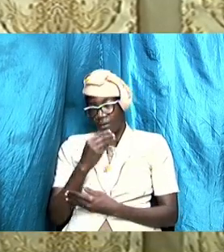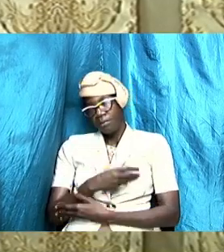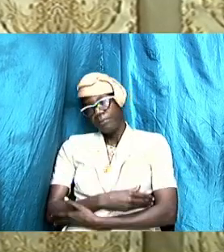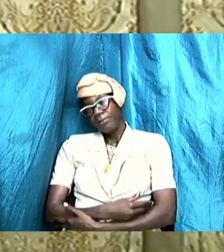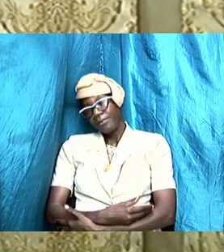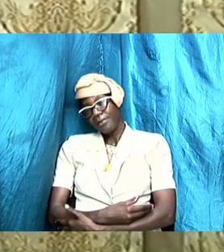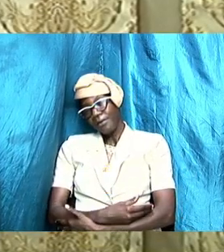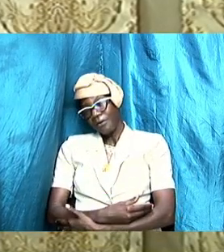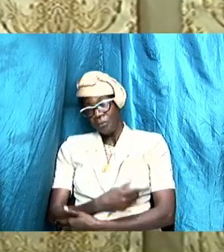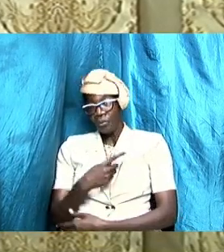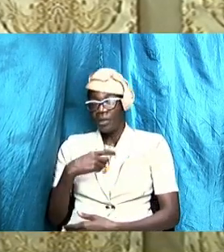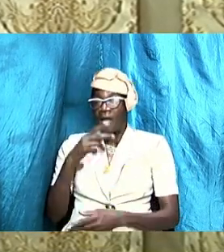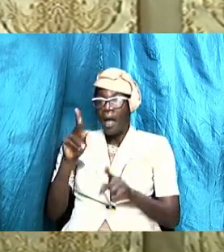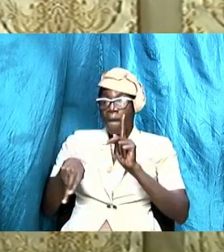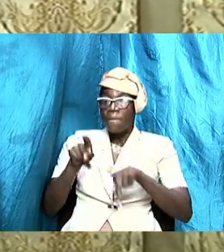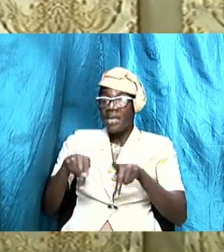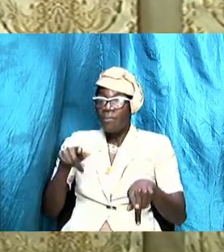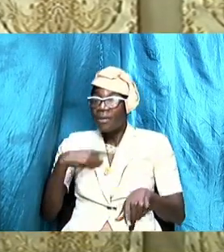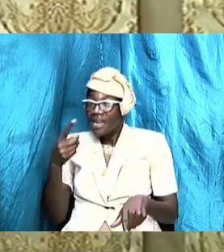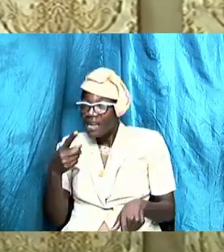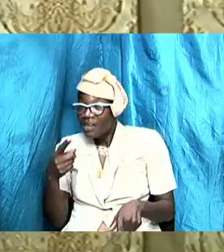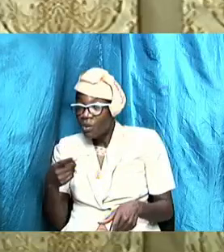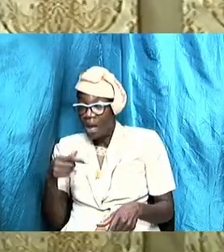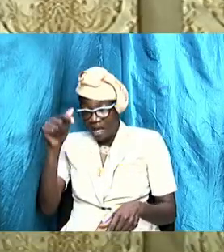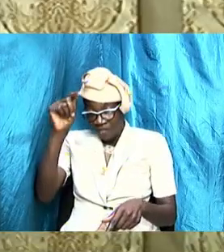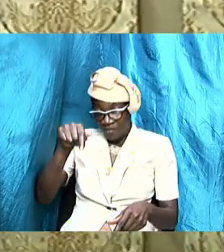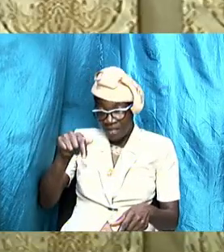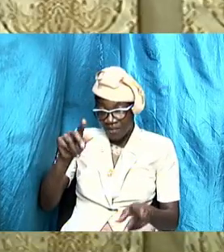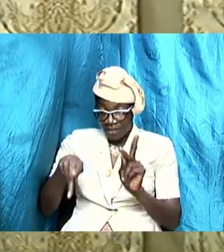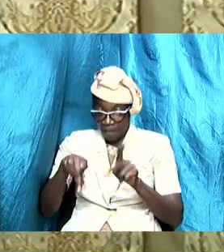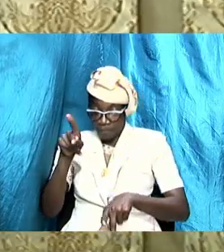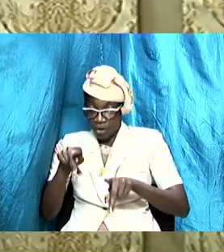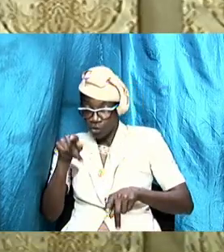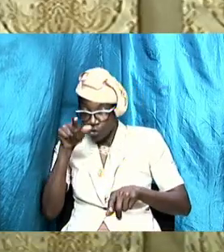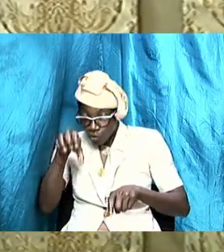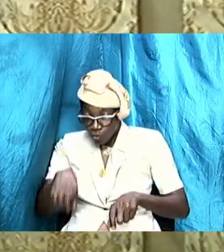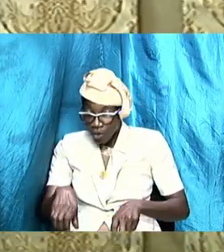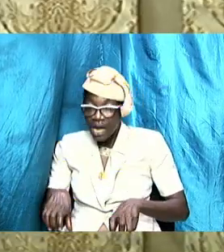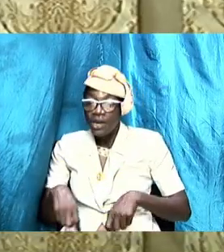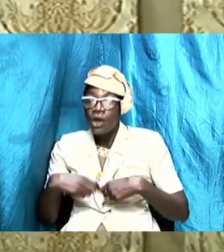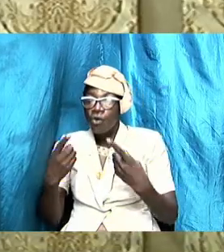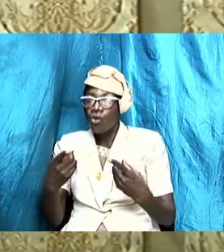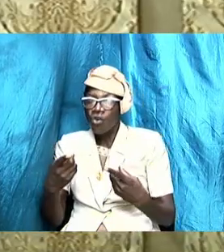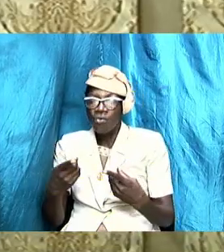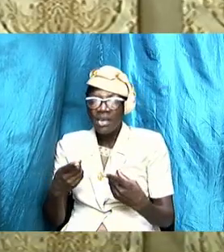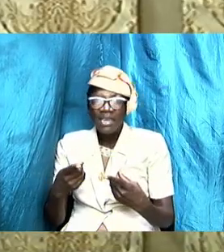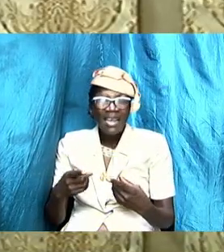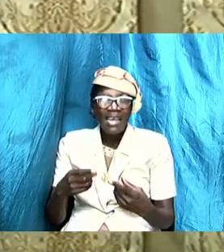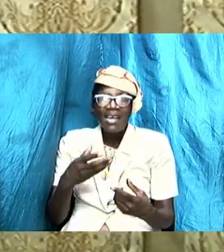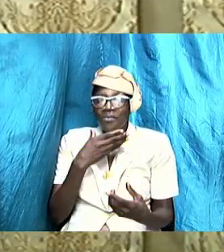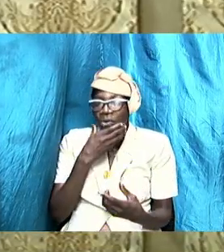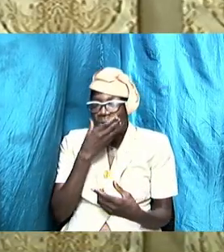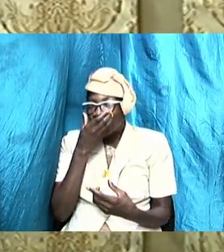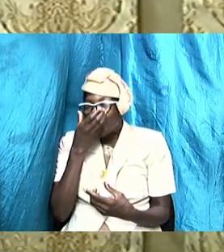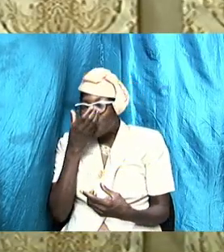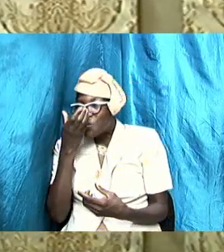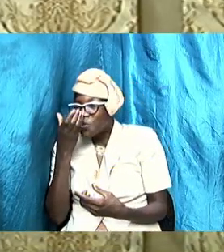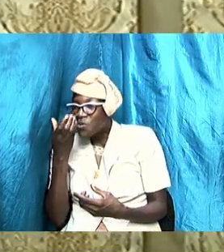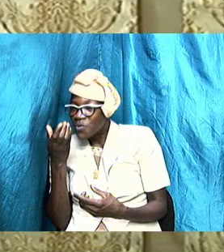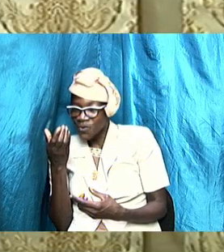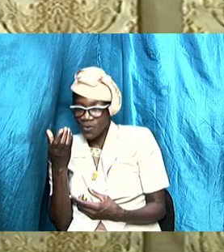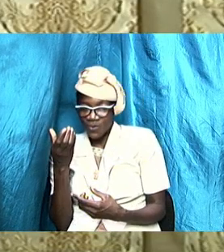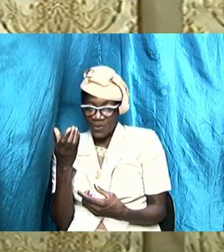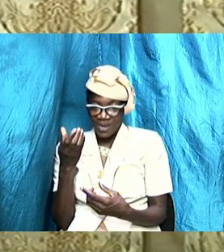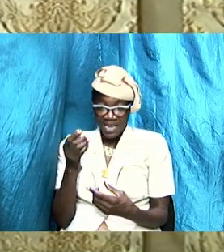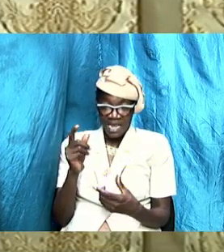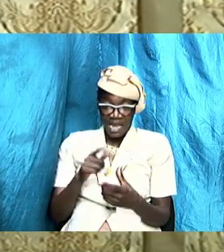kind of person that you must go with man they are just focused and they are not easily perturbed and it was cool and calm all of a sudden